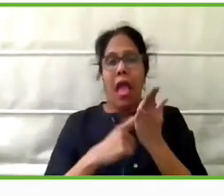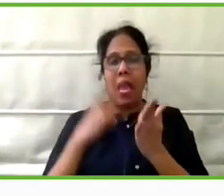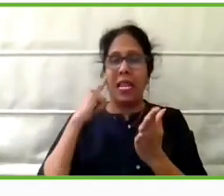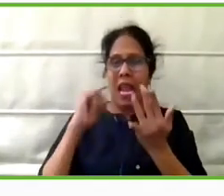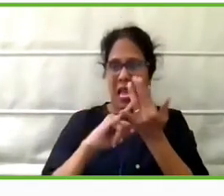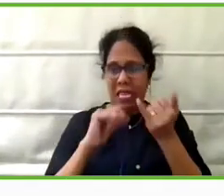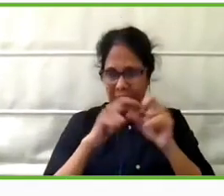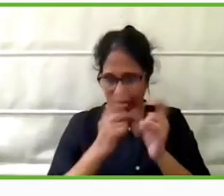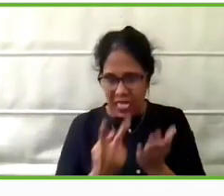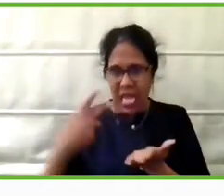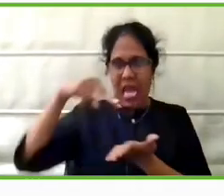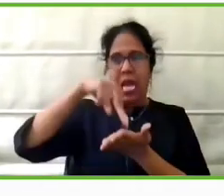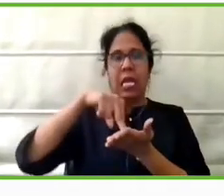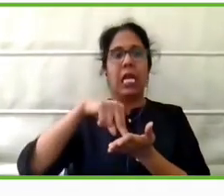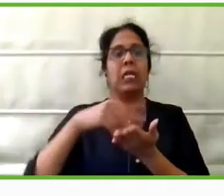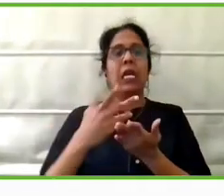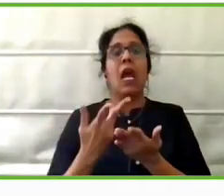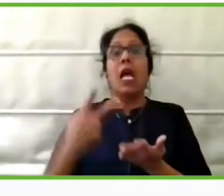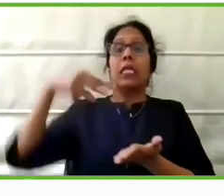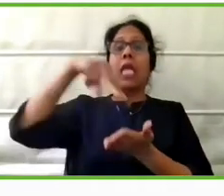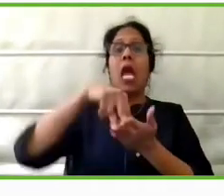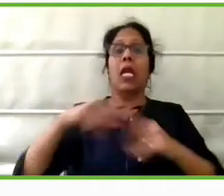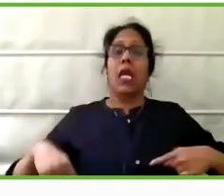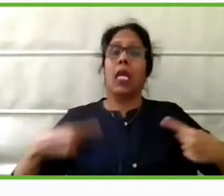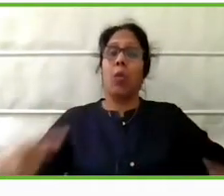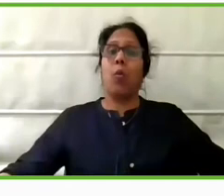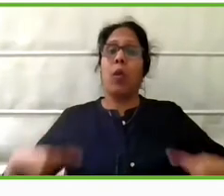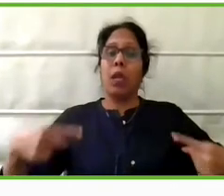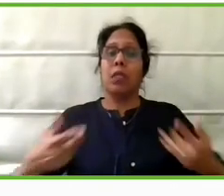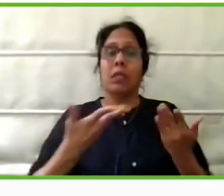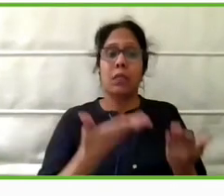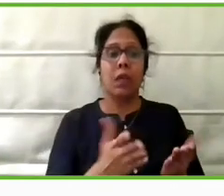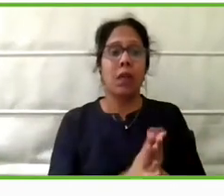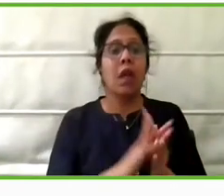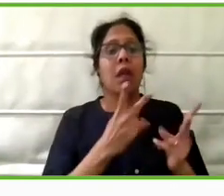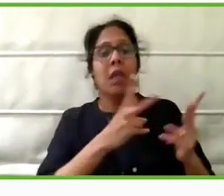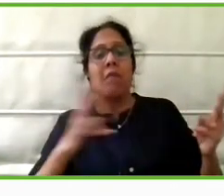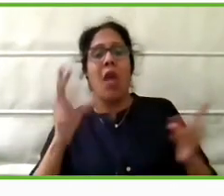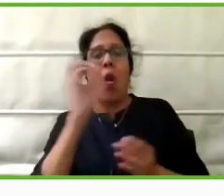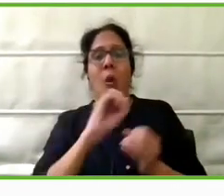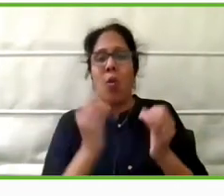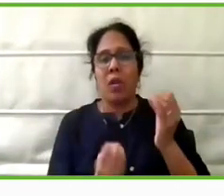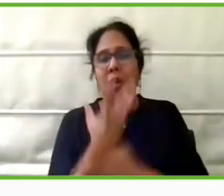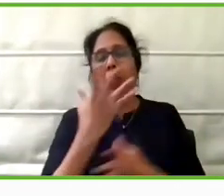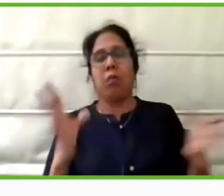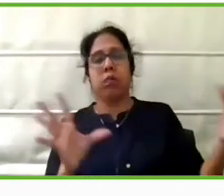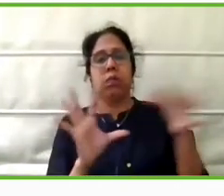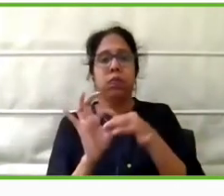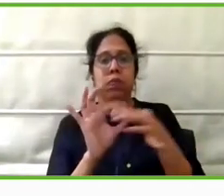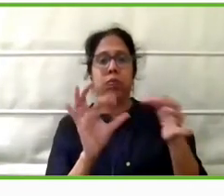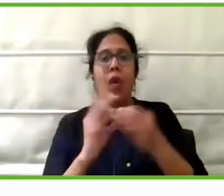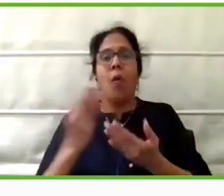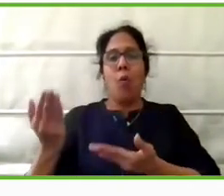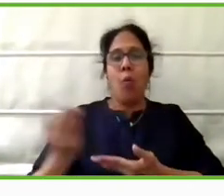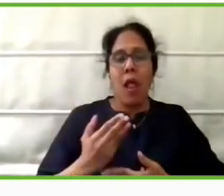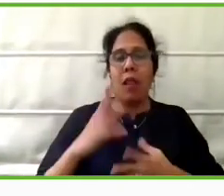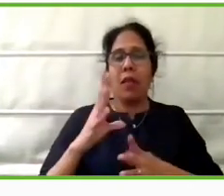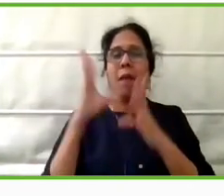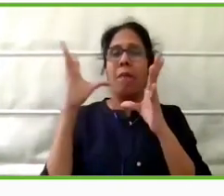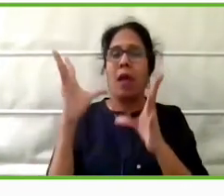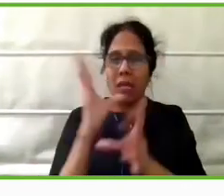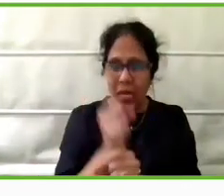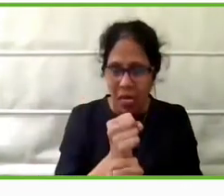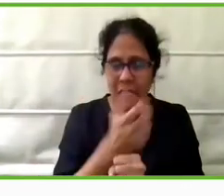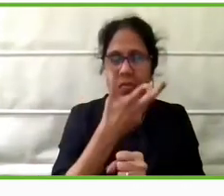the Wellcome Trust provided the grant. Phoenix Medical Systems in Chennai was our industry partner, and R2D2 brought all these partners